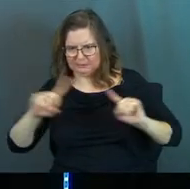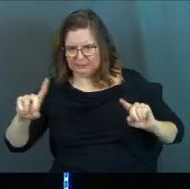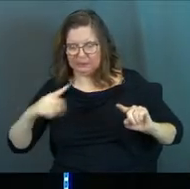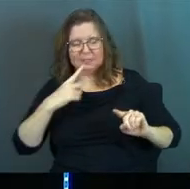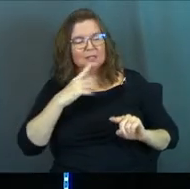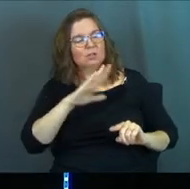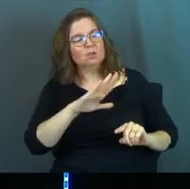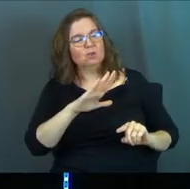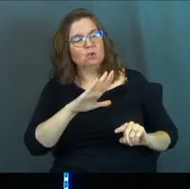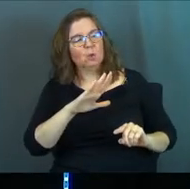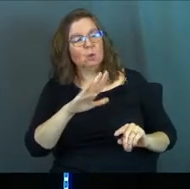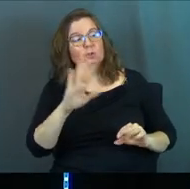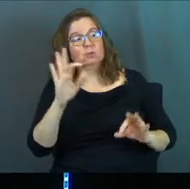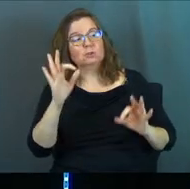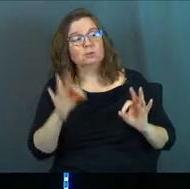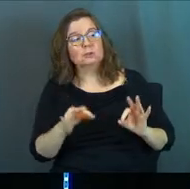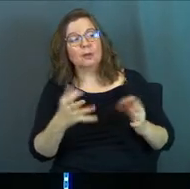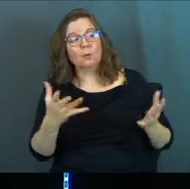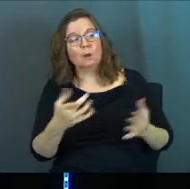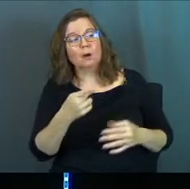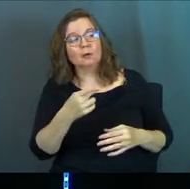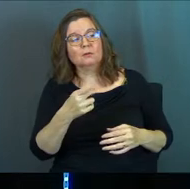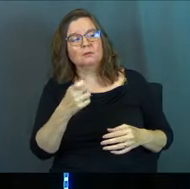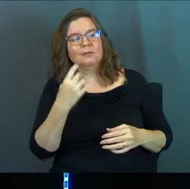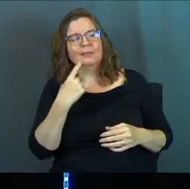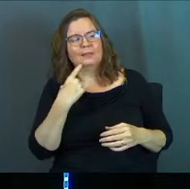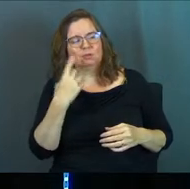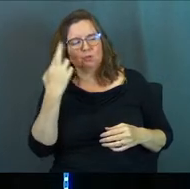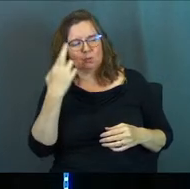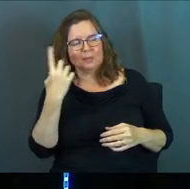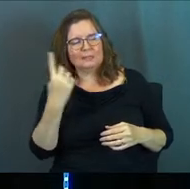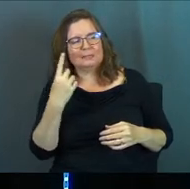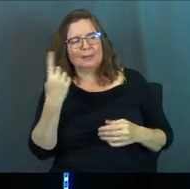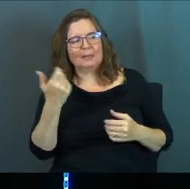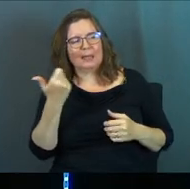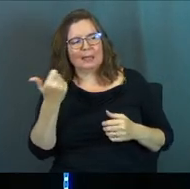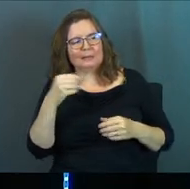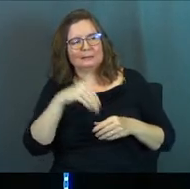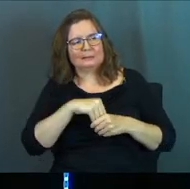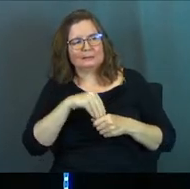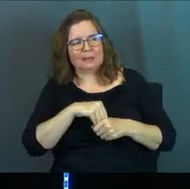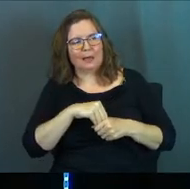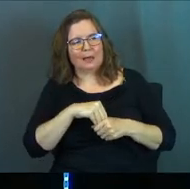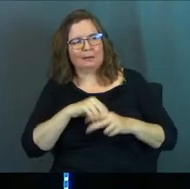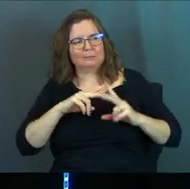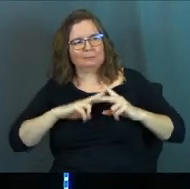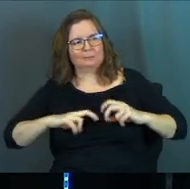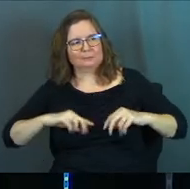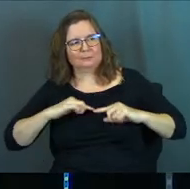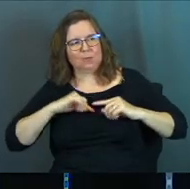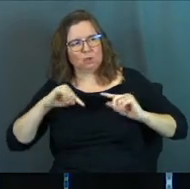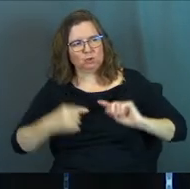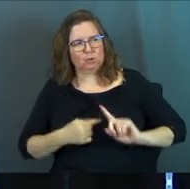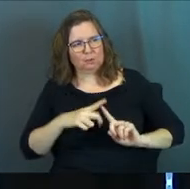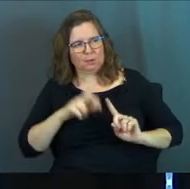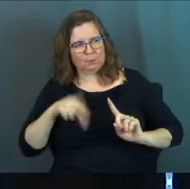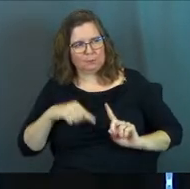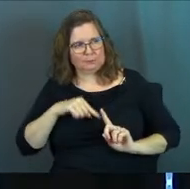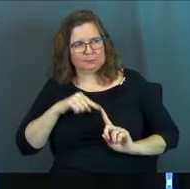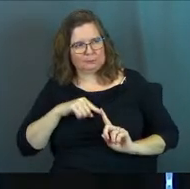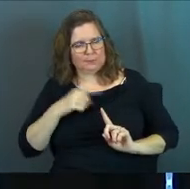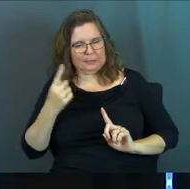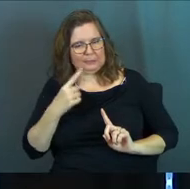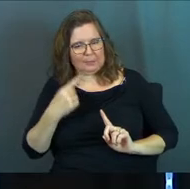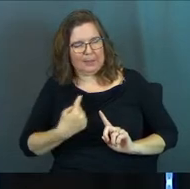he said, your conclusion should be there's something deep in this person's past. There's a source of